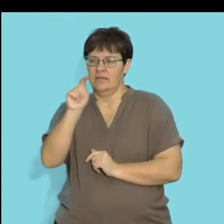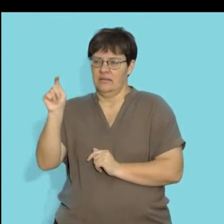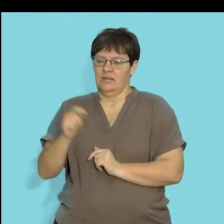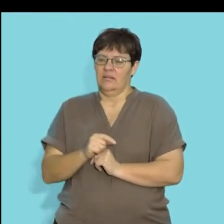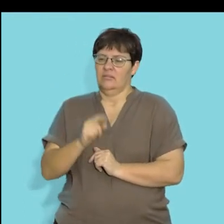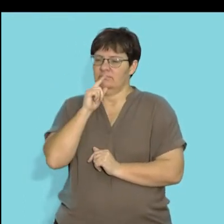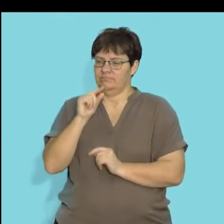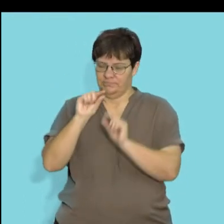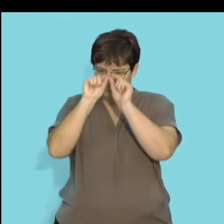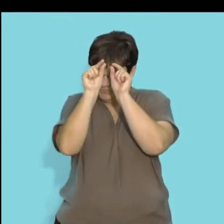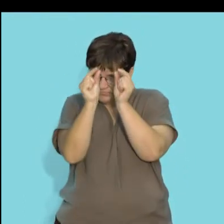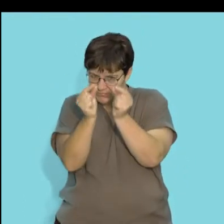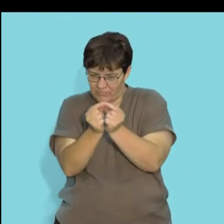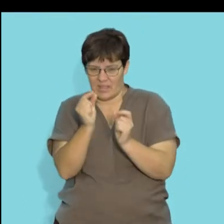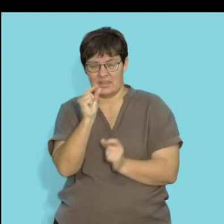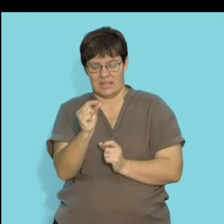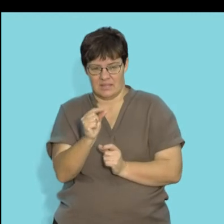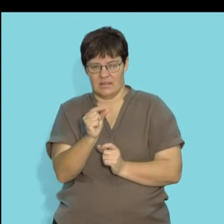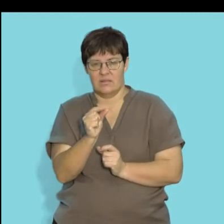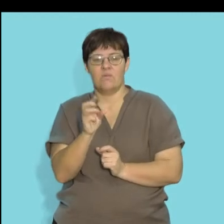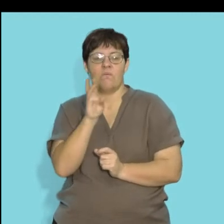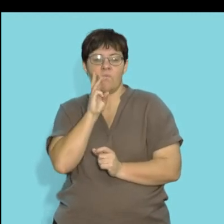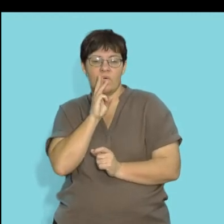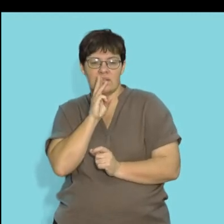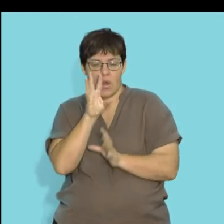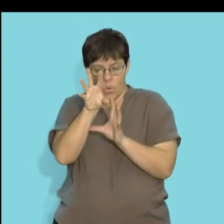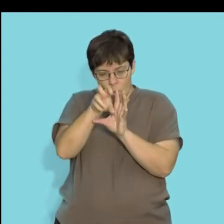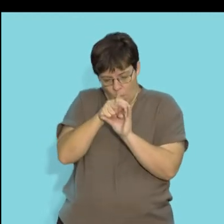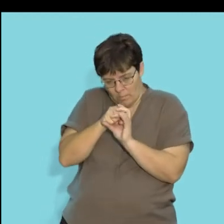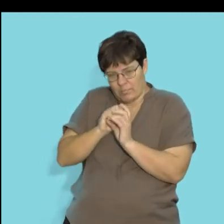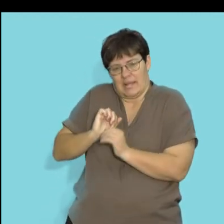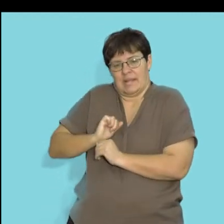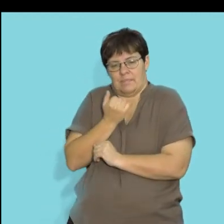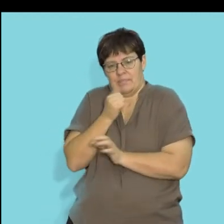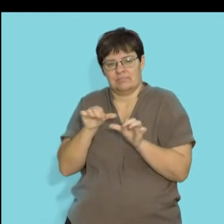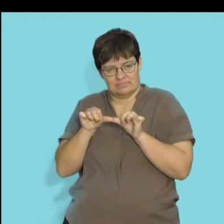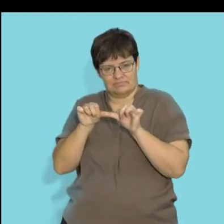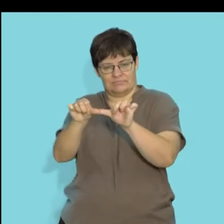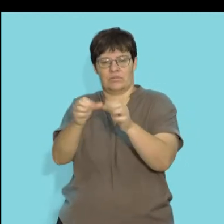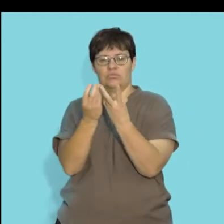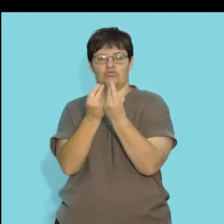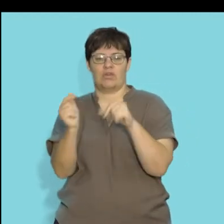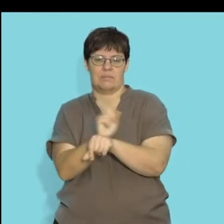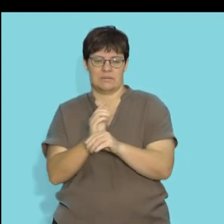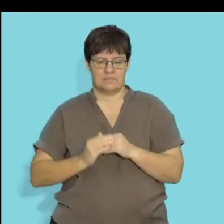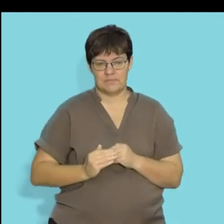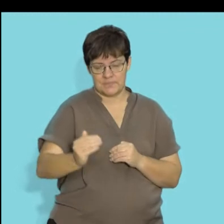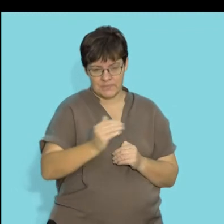different types of cactus plants. They have thick, fleshy leaves that can absorb and store water to survive during extremely